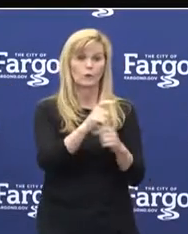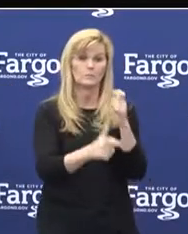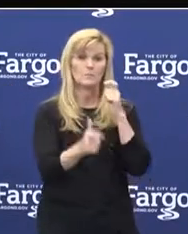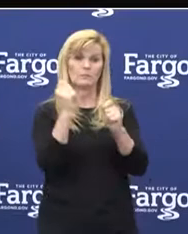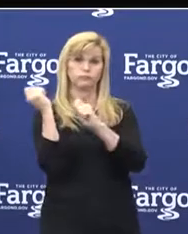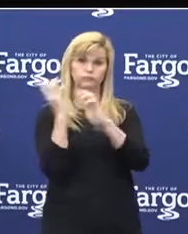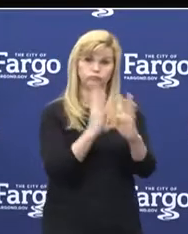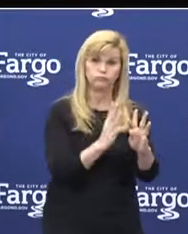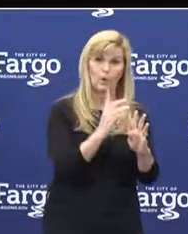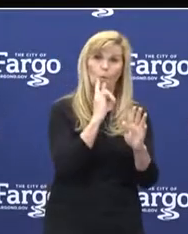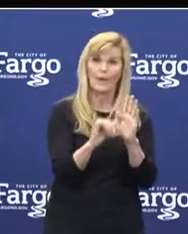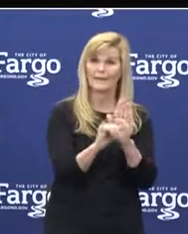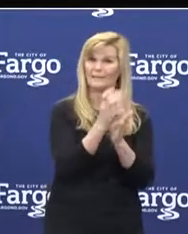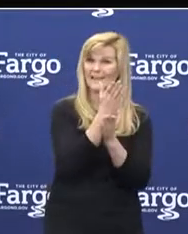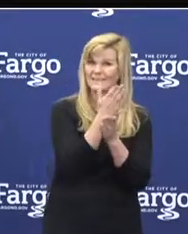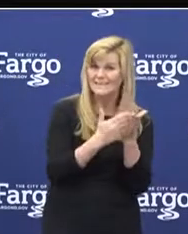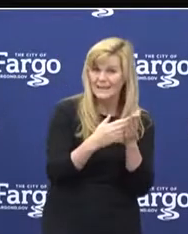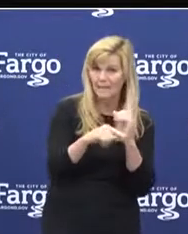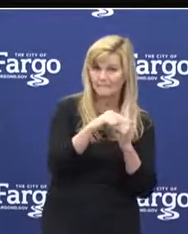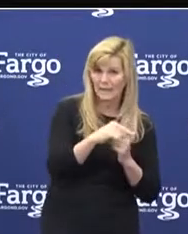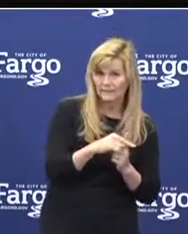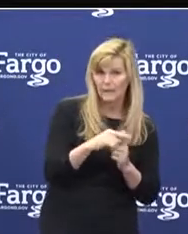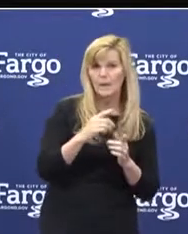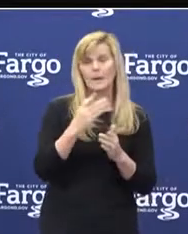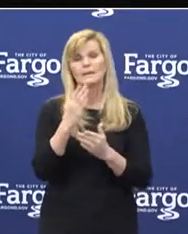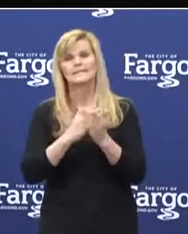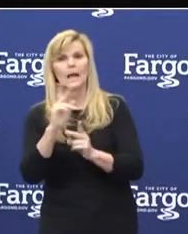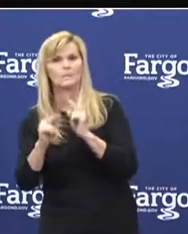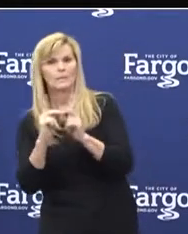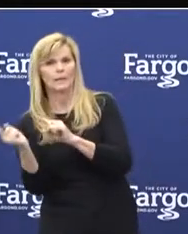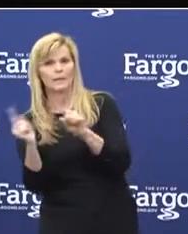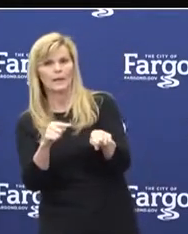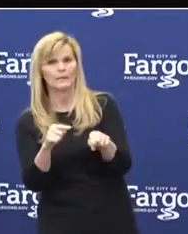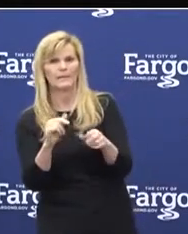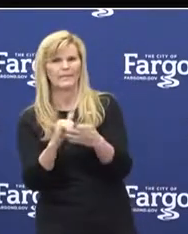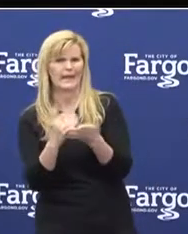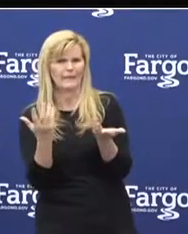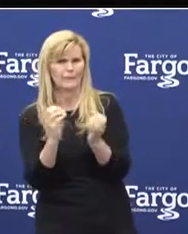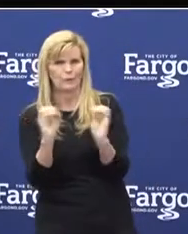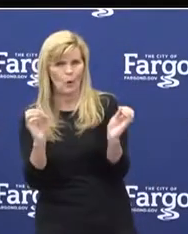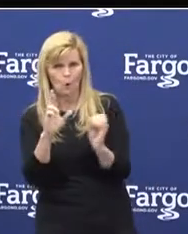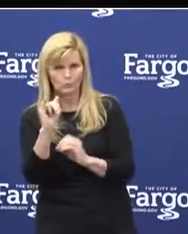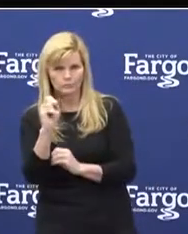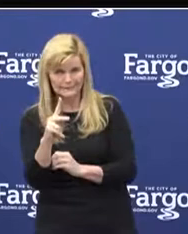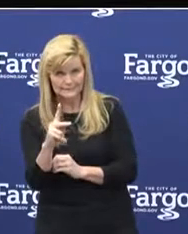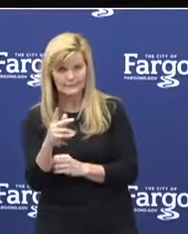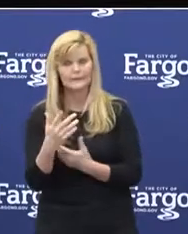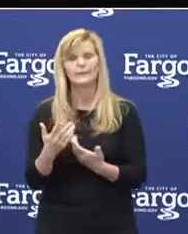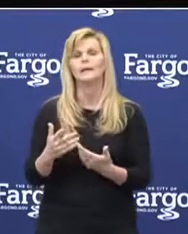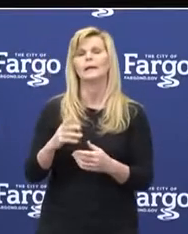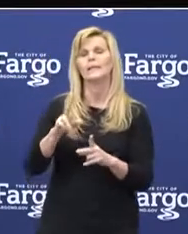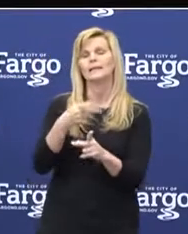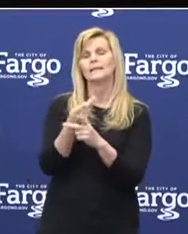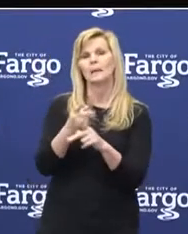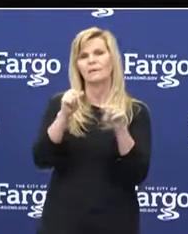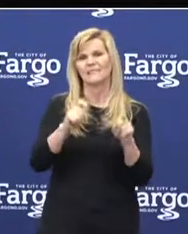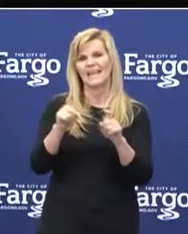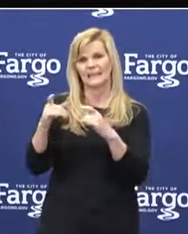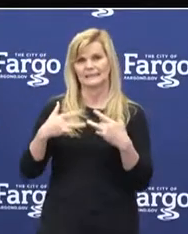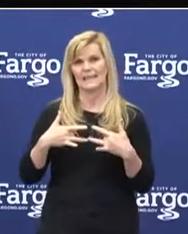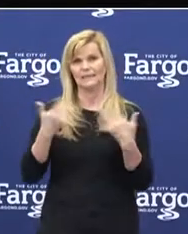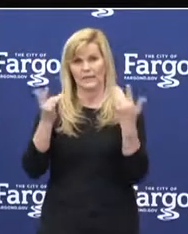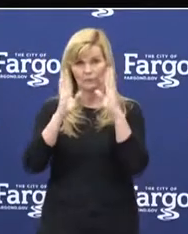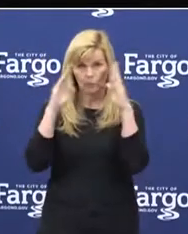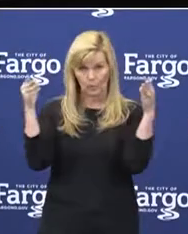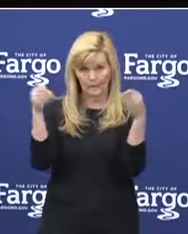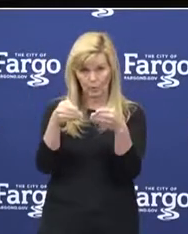identify some positive cases, they also have people coming through that have very little exposure risk. The types of testing events we would like to focus